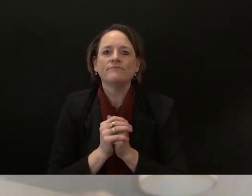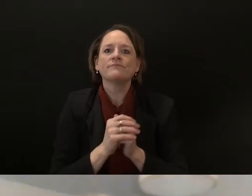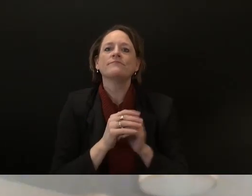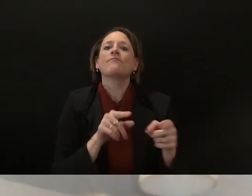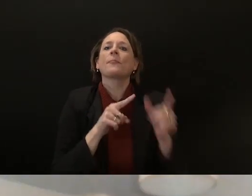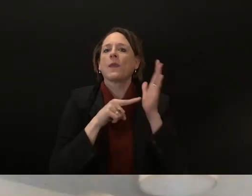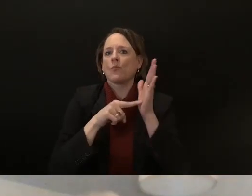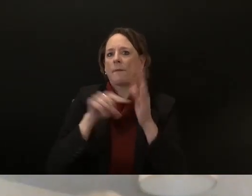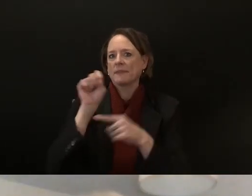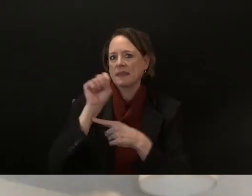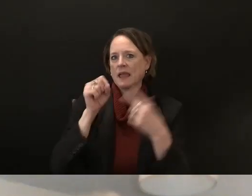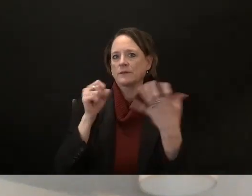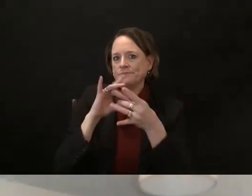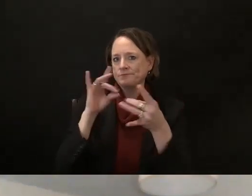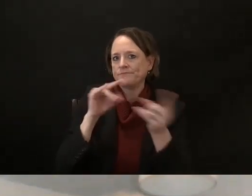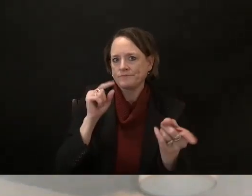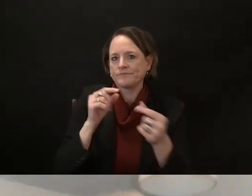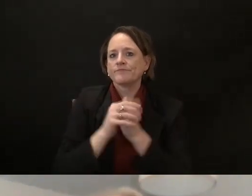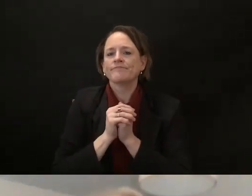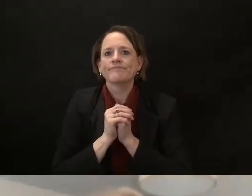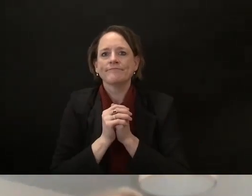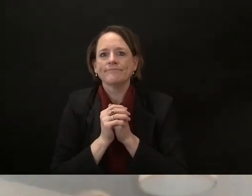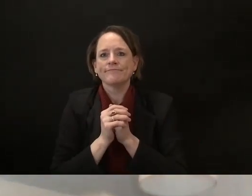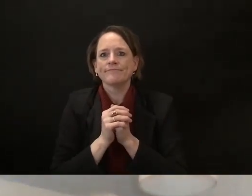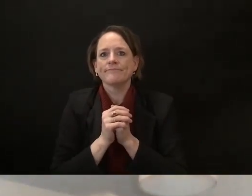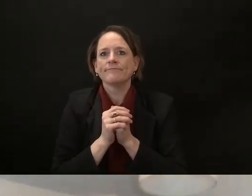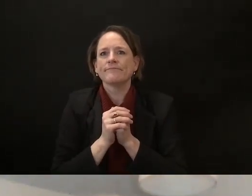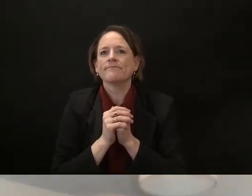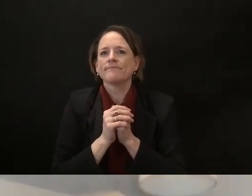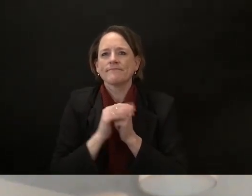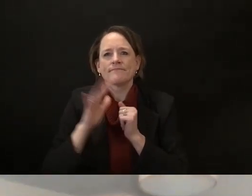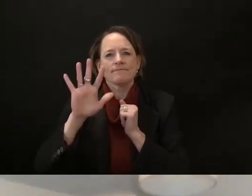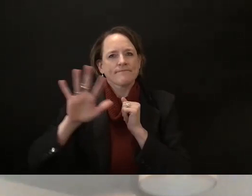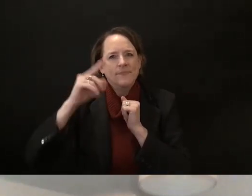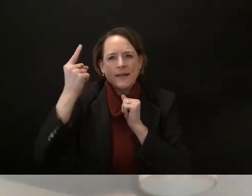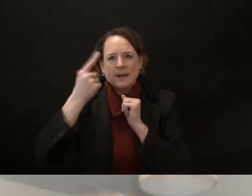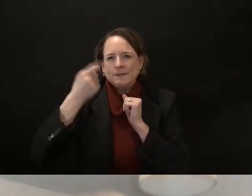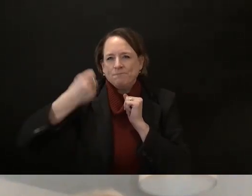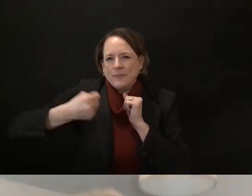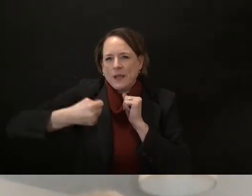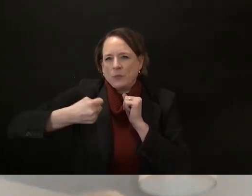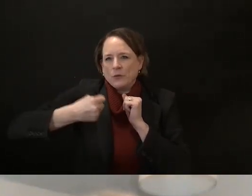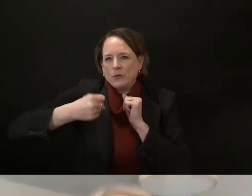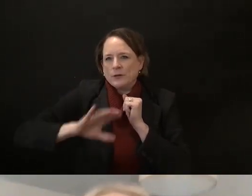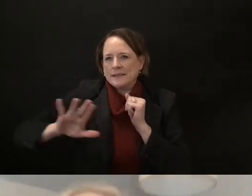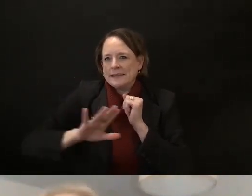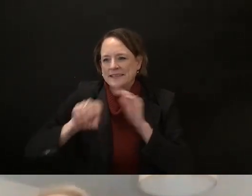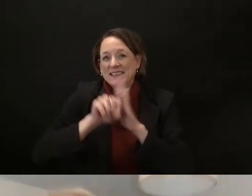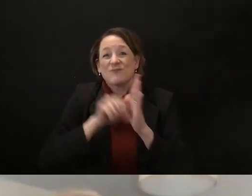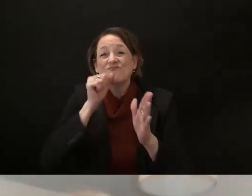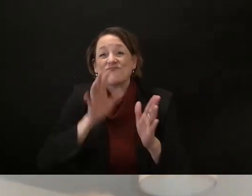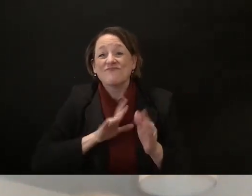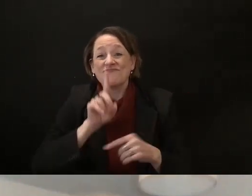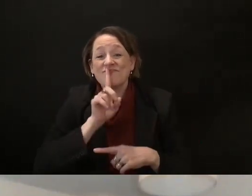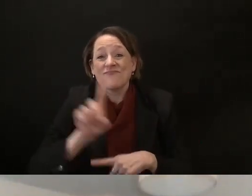before registered to vote and cast her very first vote this last election i thought that was a really cool story that is awesome